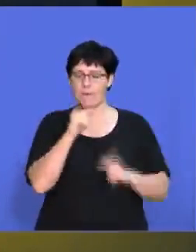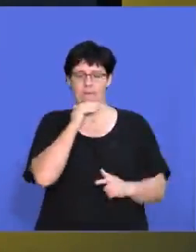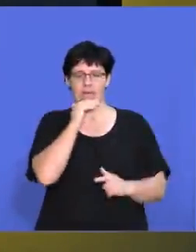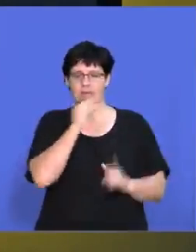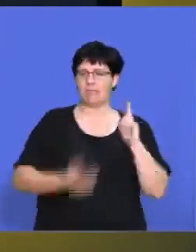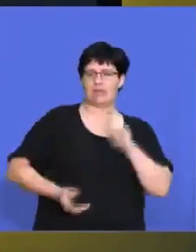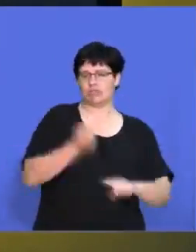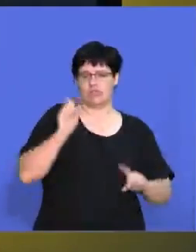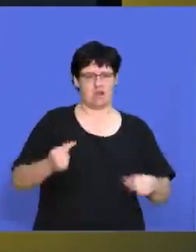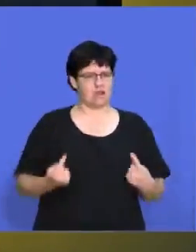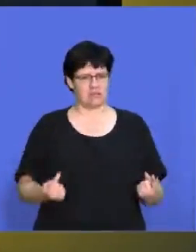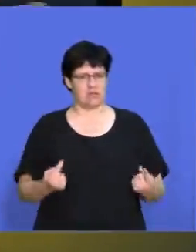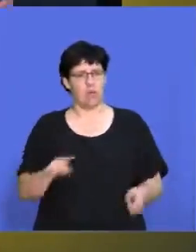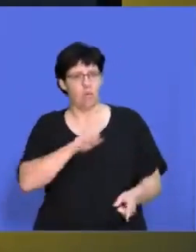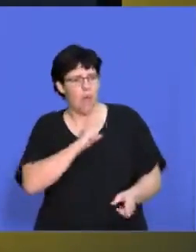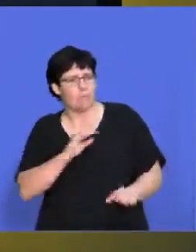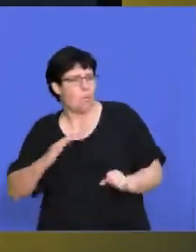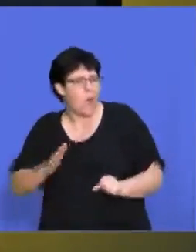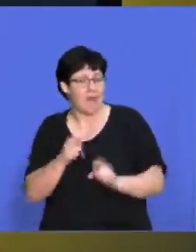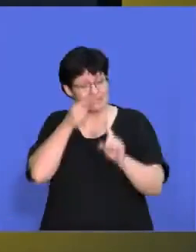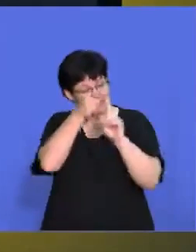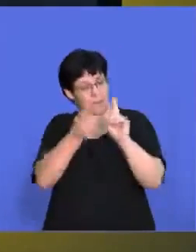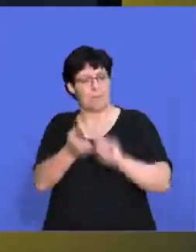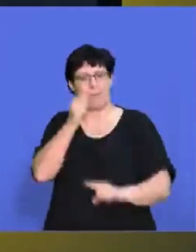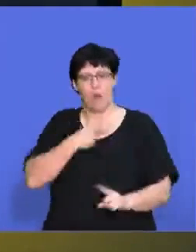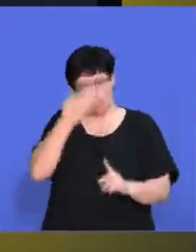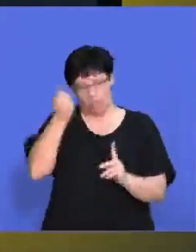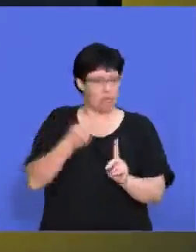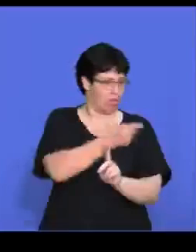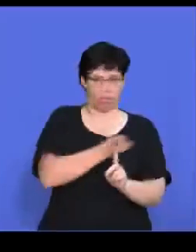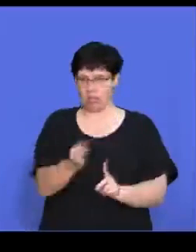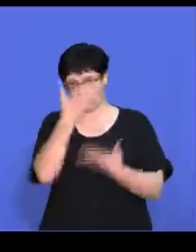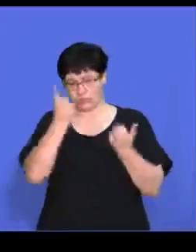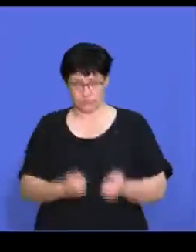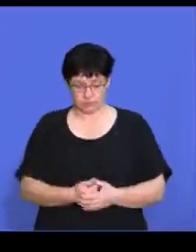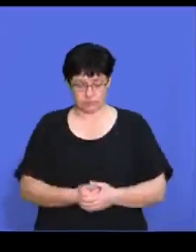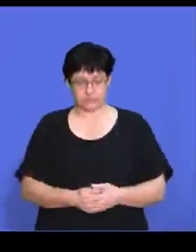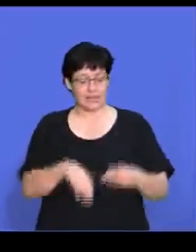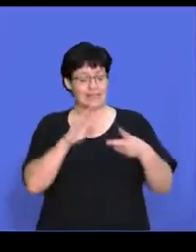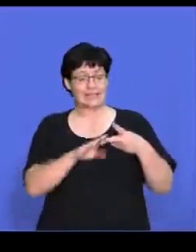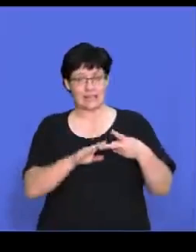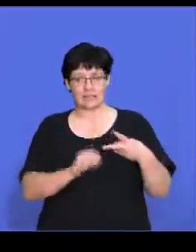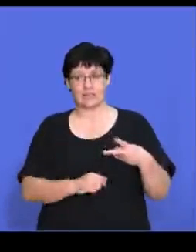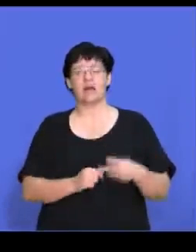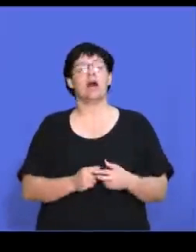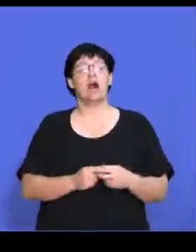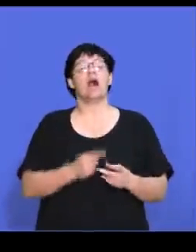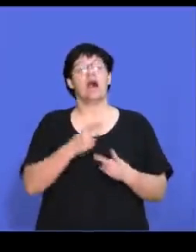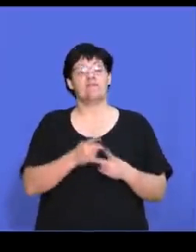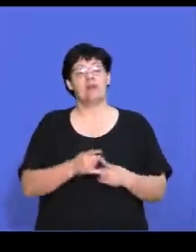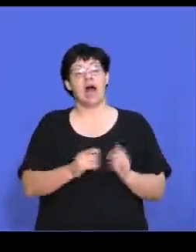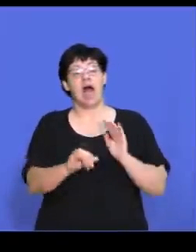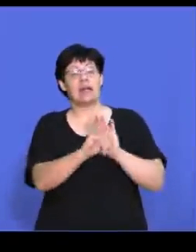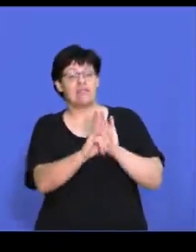what you should fully achieve because you don't know where you should be going. Second one is, identify any opportunities, weaknesses,